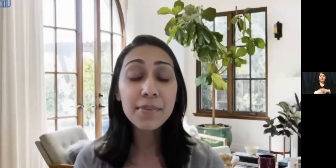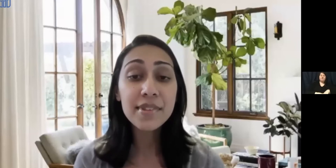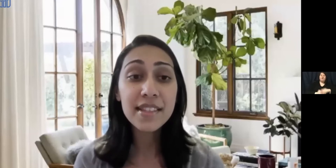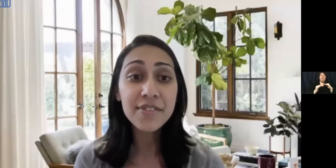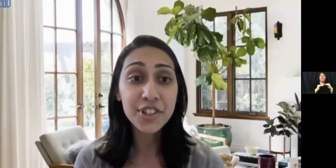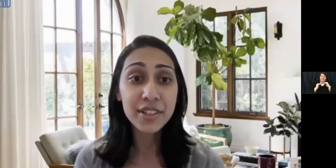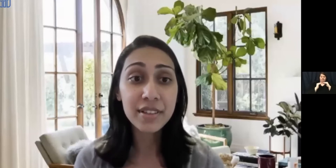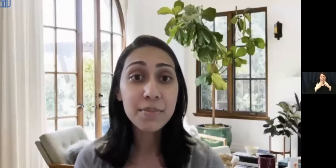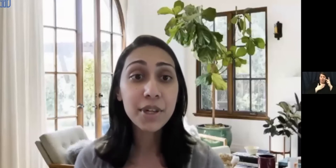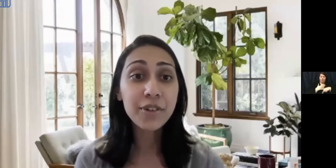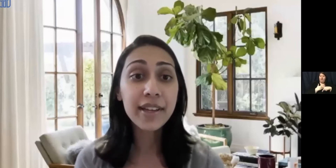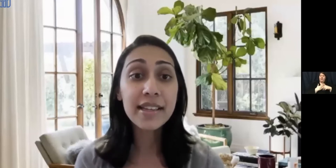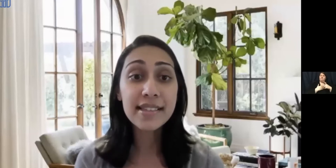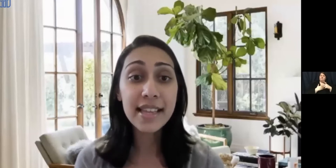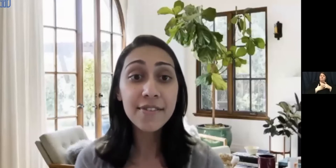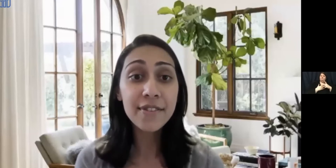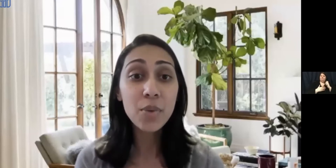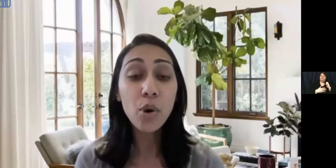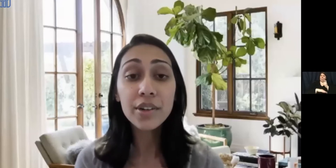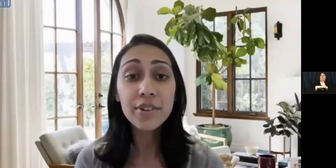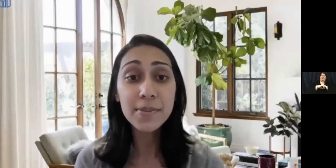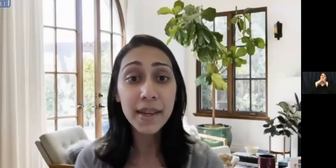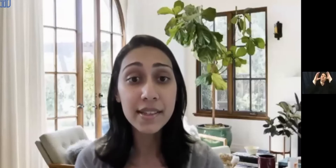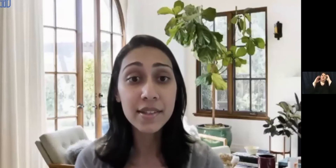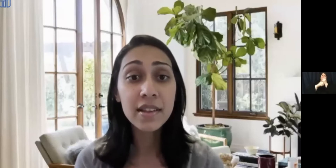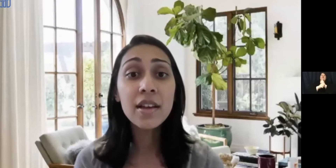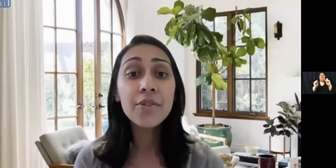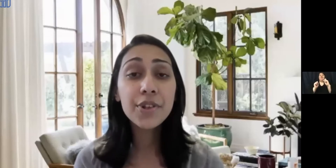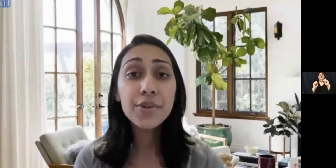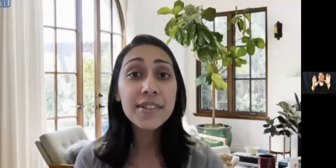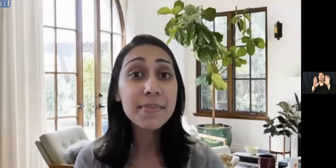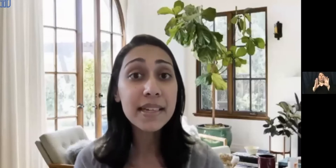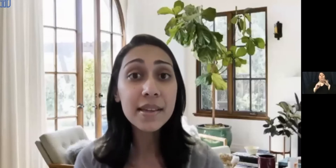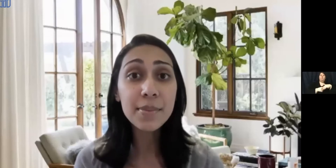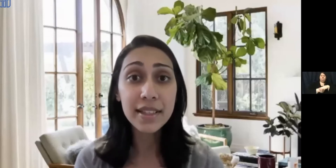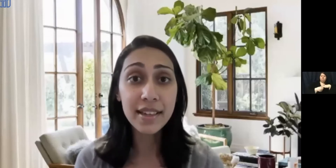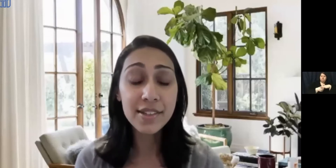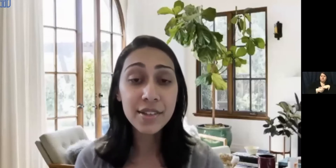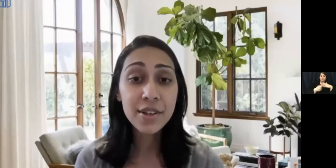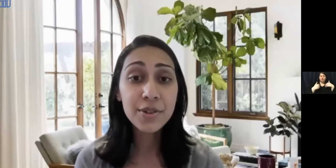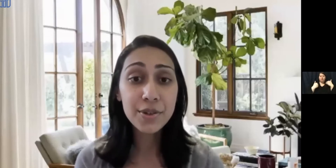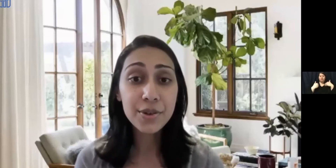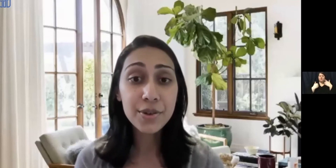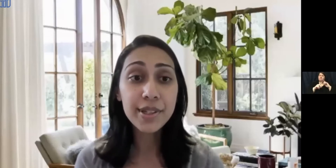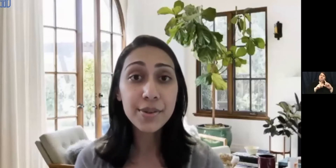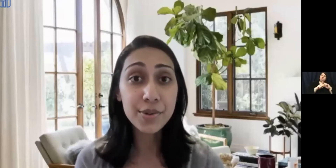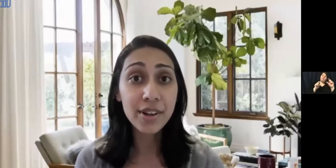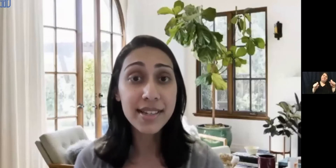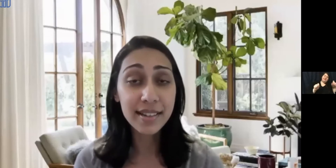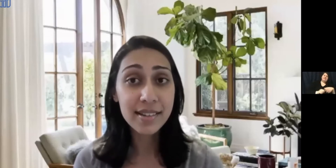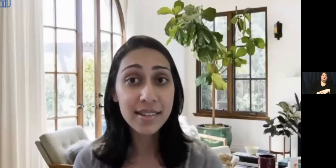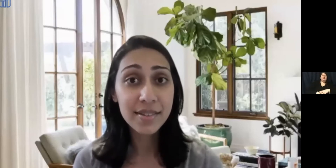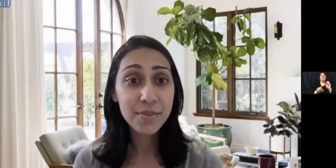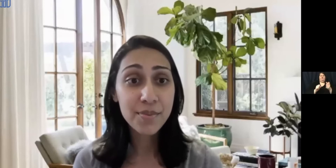imbibes this vision by creating a safe and wonderful space for youths of many abilities to grow into